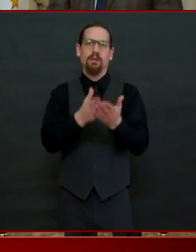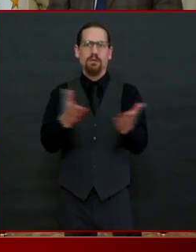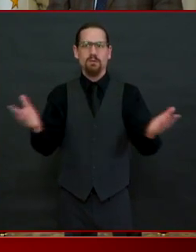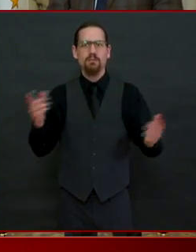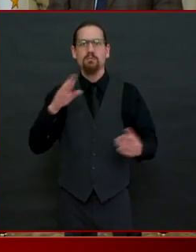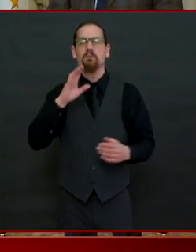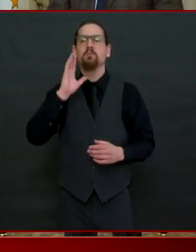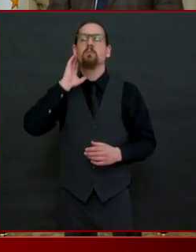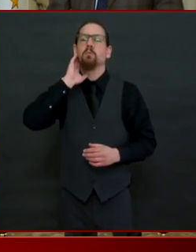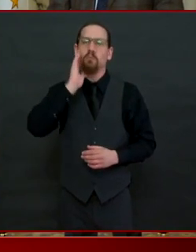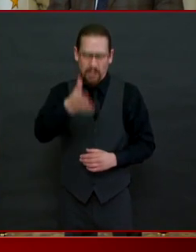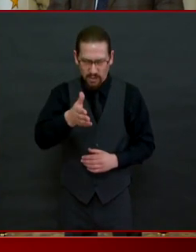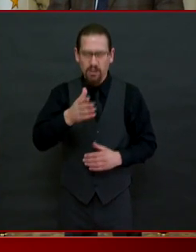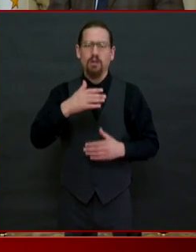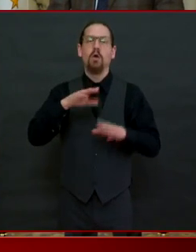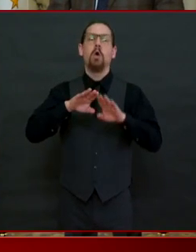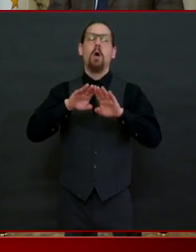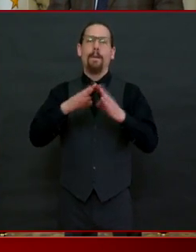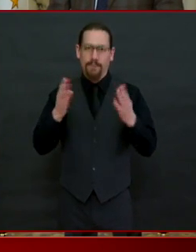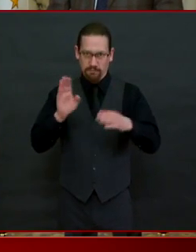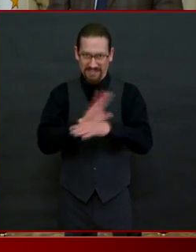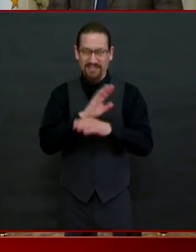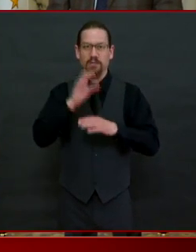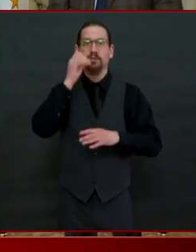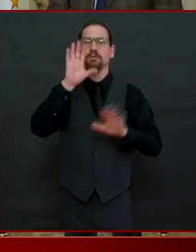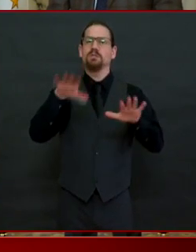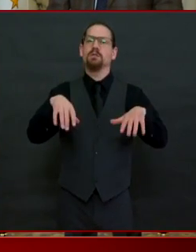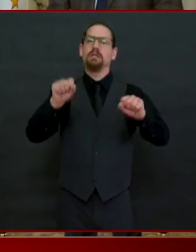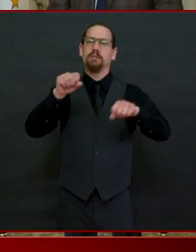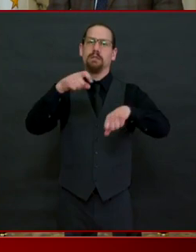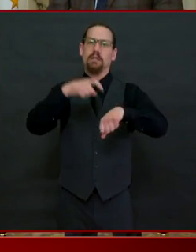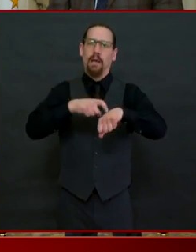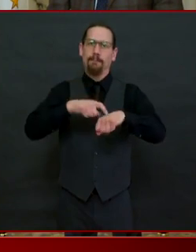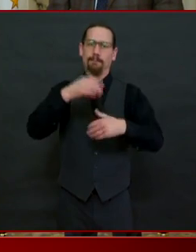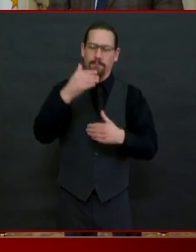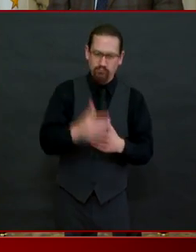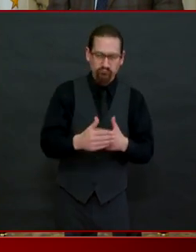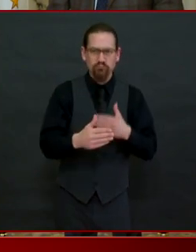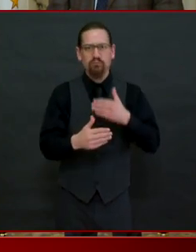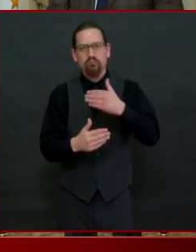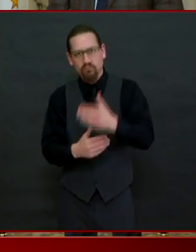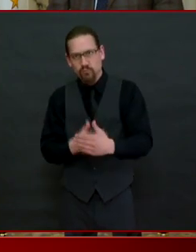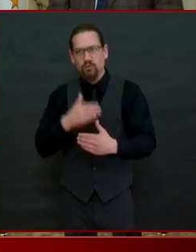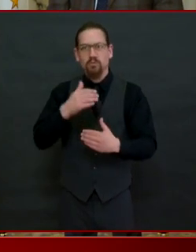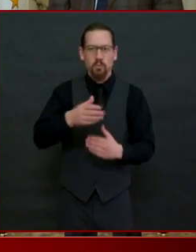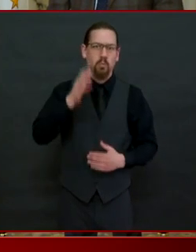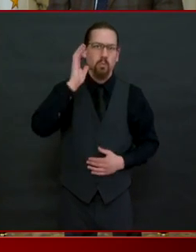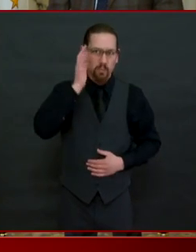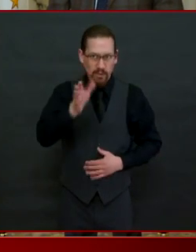for you you know where i expect to be guiding us over the weeks and months to come